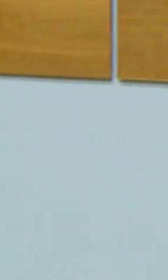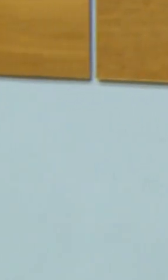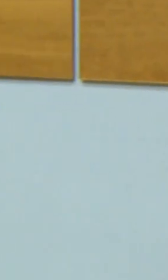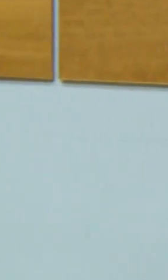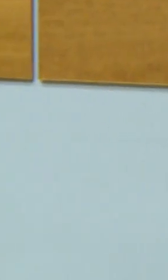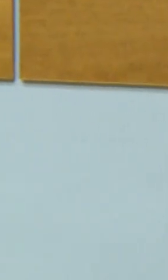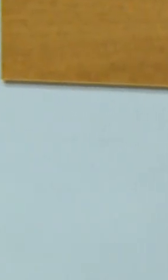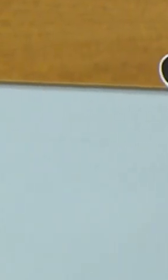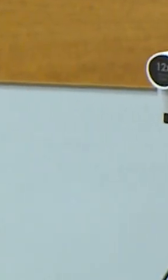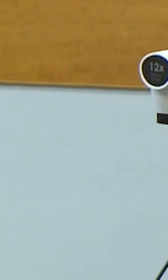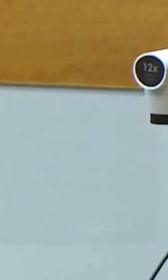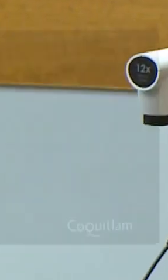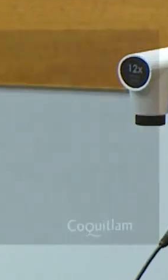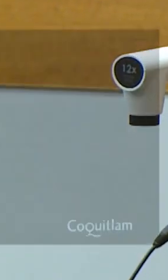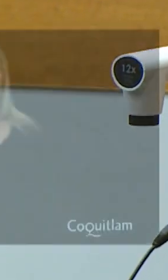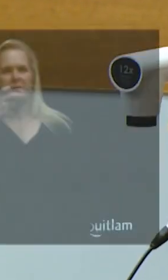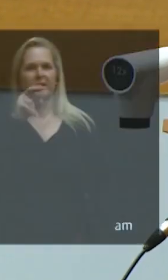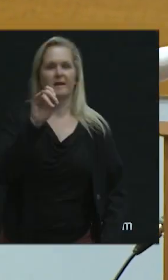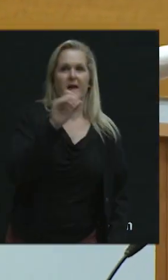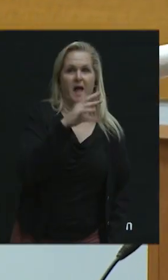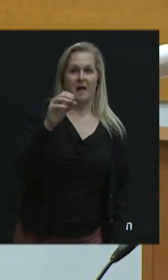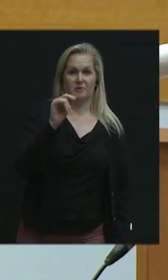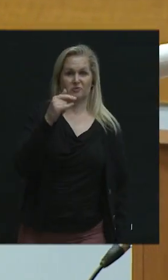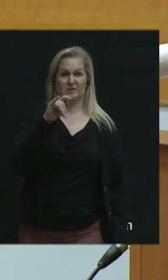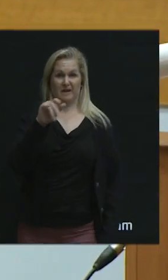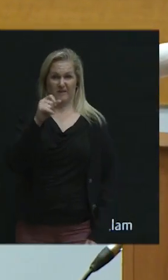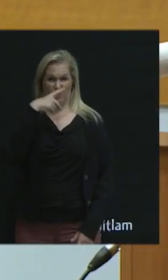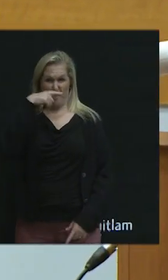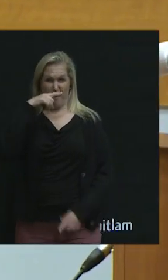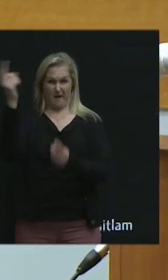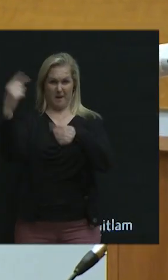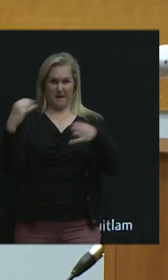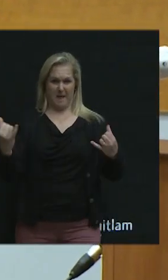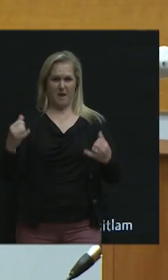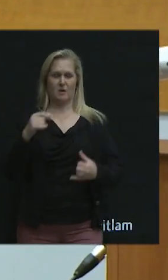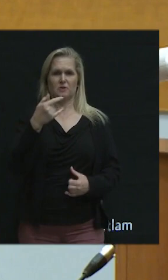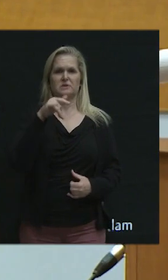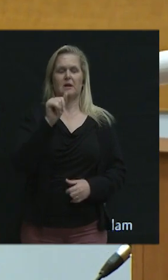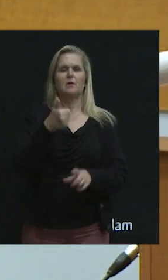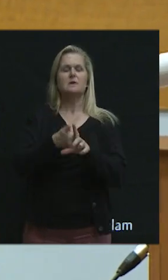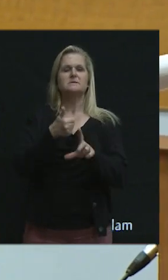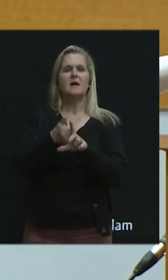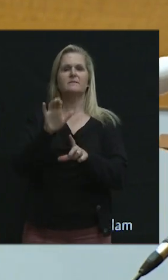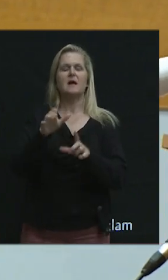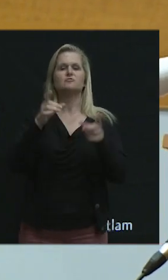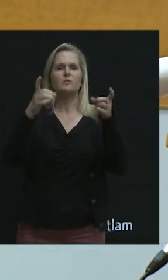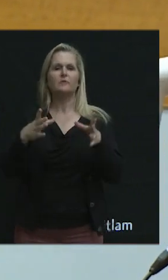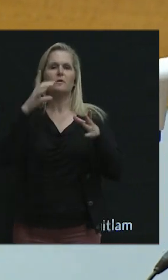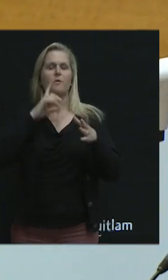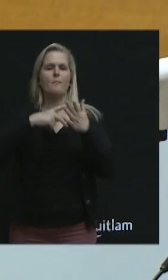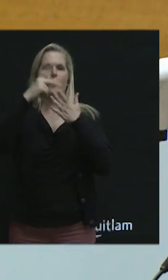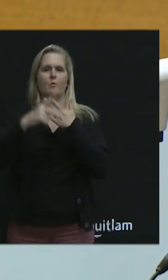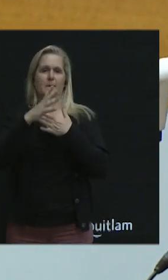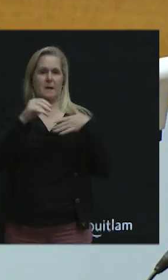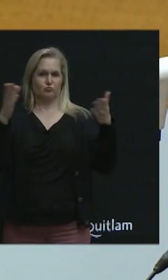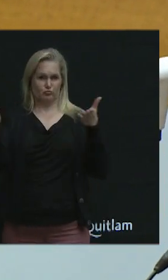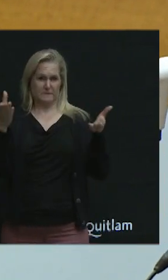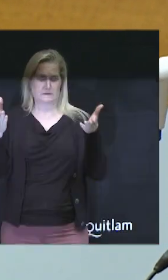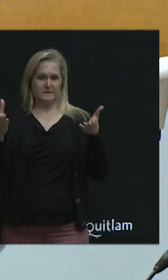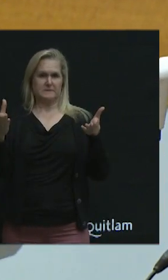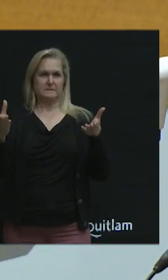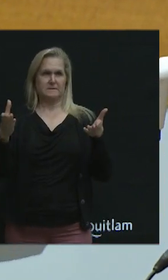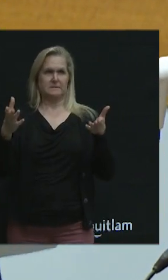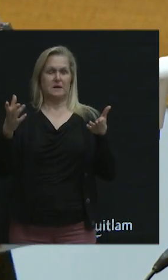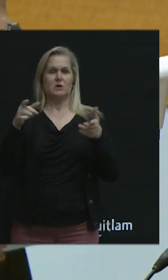Thank you, Megan and Gina, if you don't mind coming up. So Gina Hortolano is the Director of Program and Services.